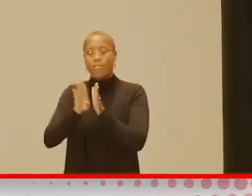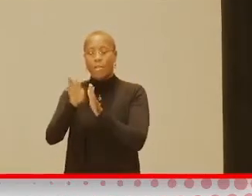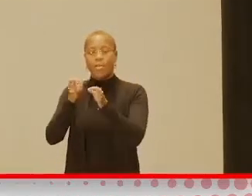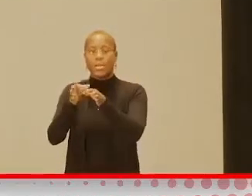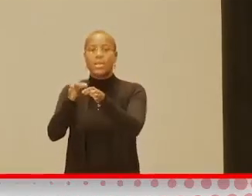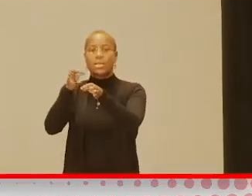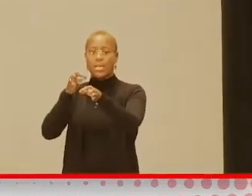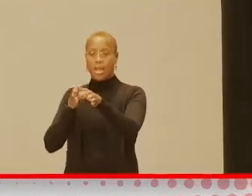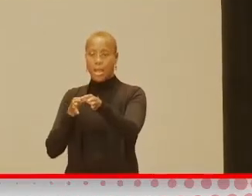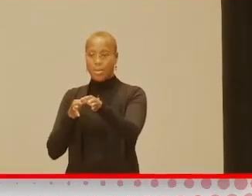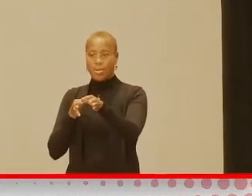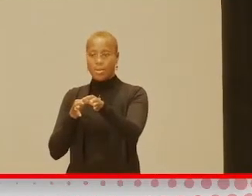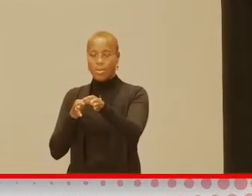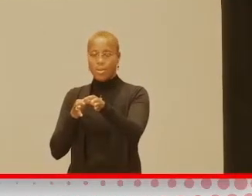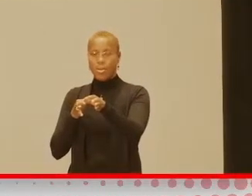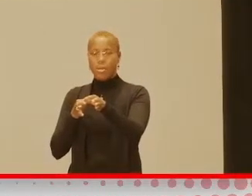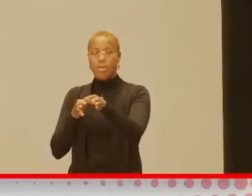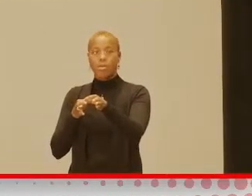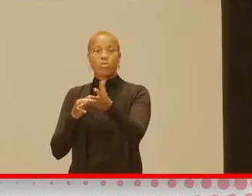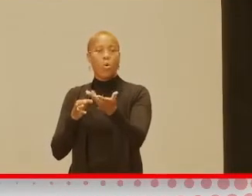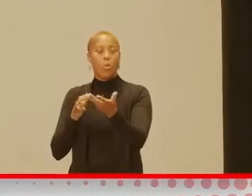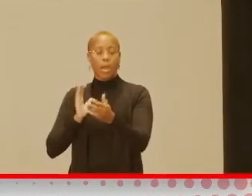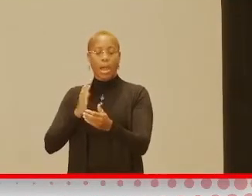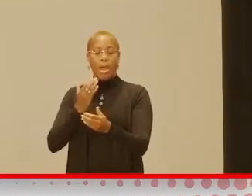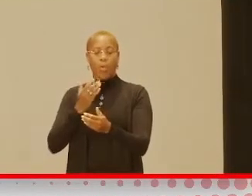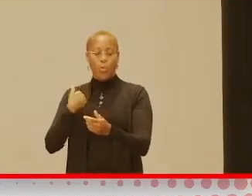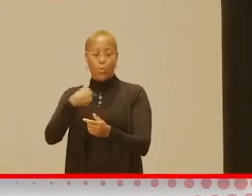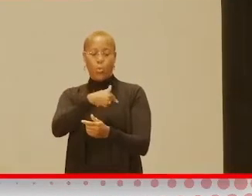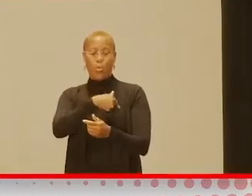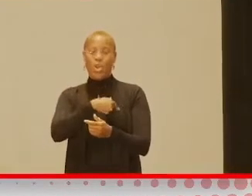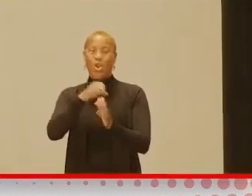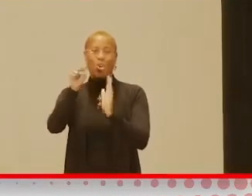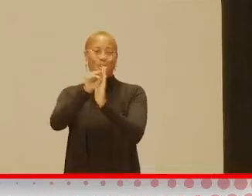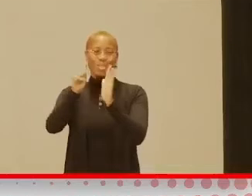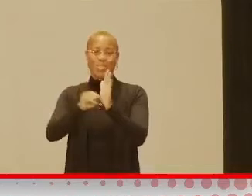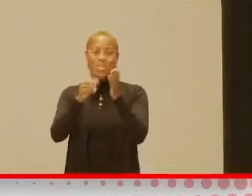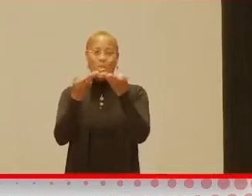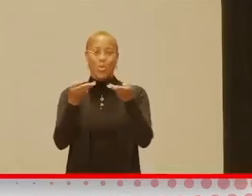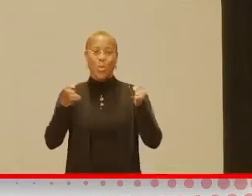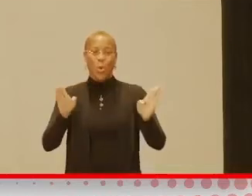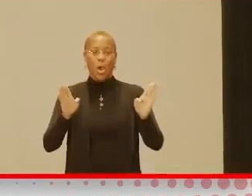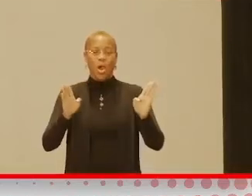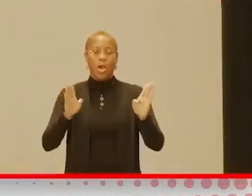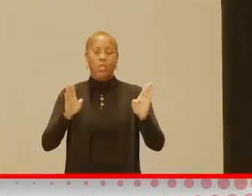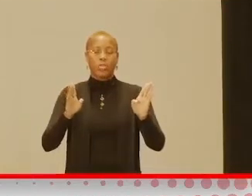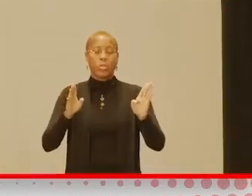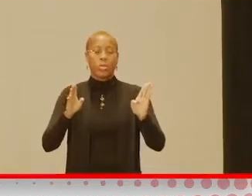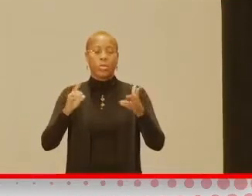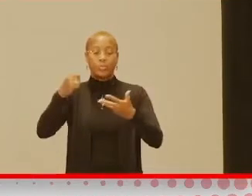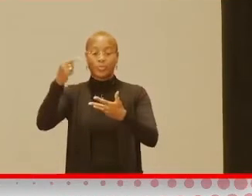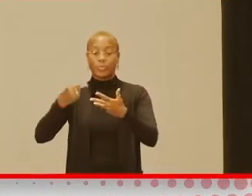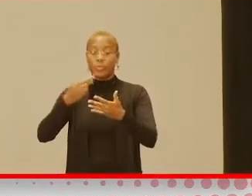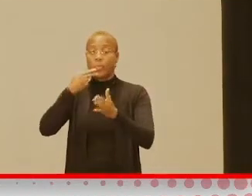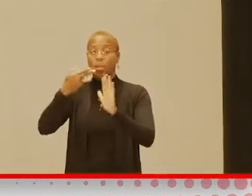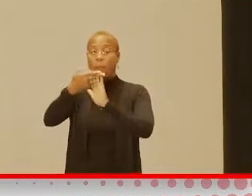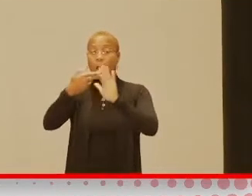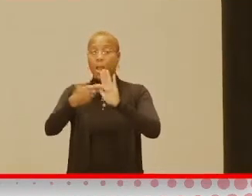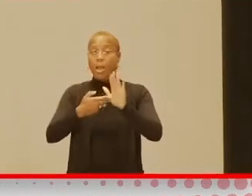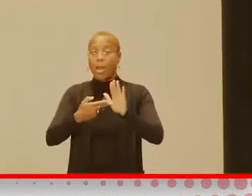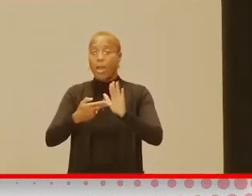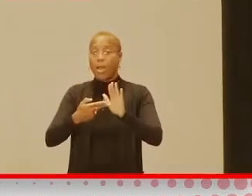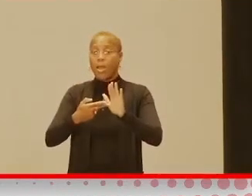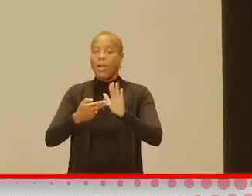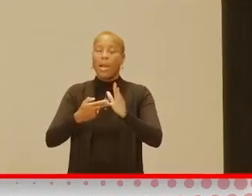we, as I mentioned, are statewide. So these are all our different regions. The highlighted one there, the candy